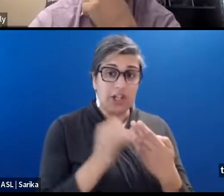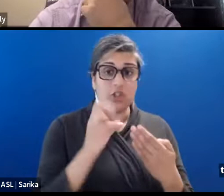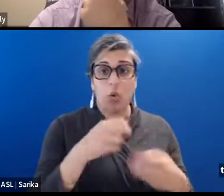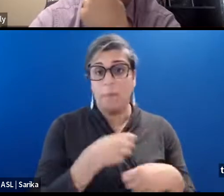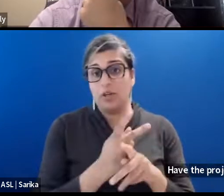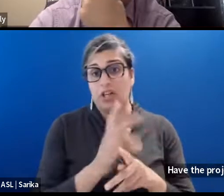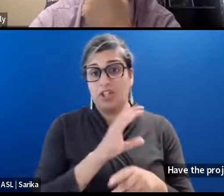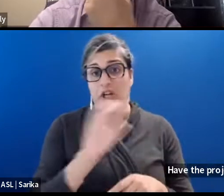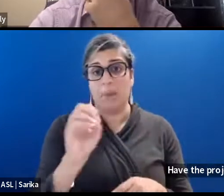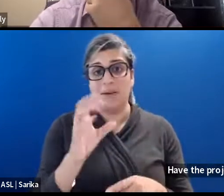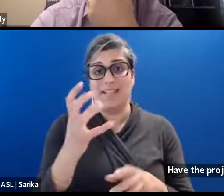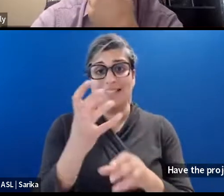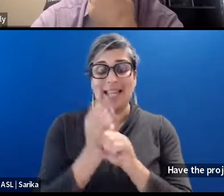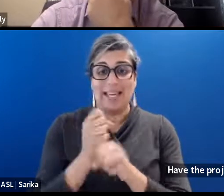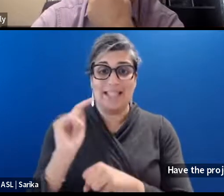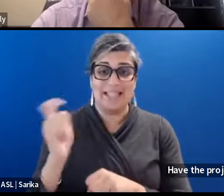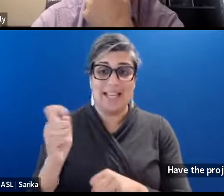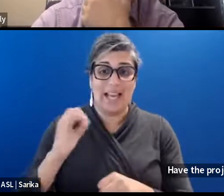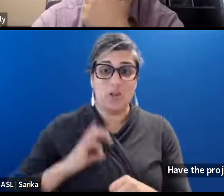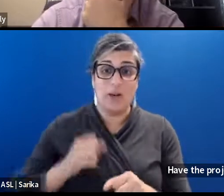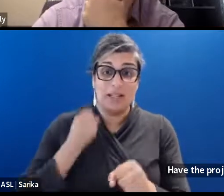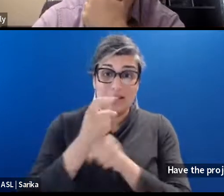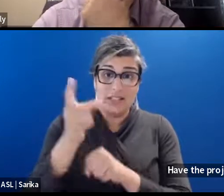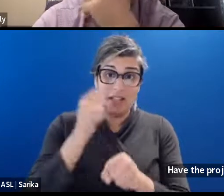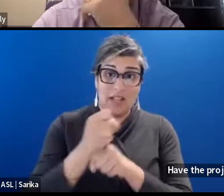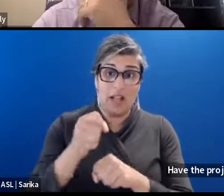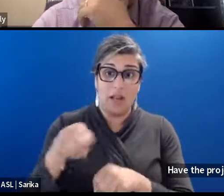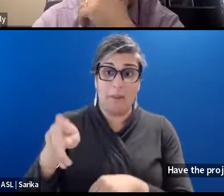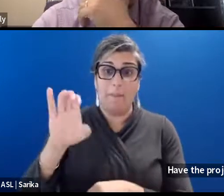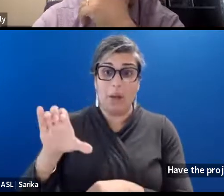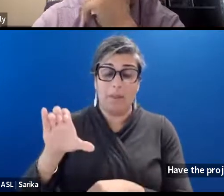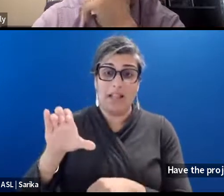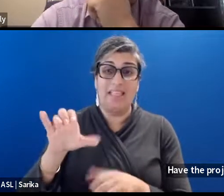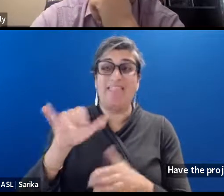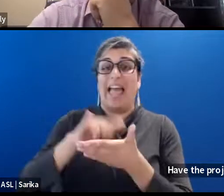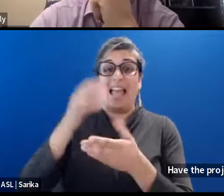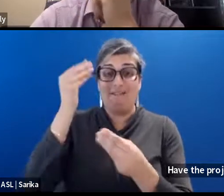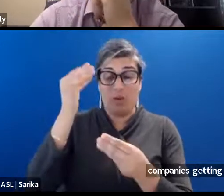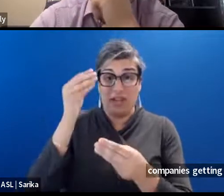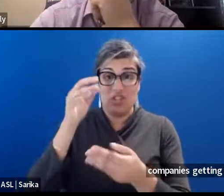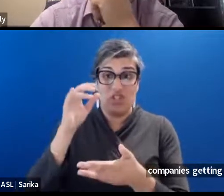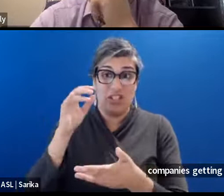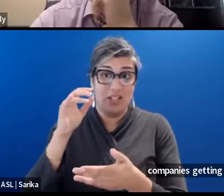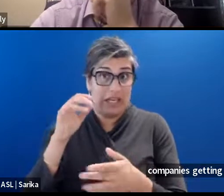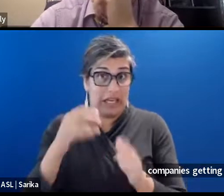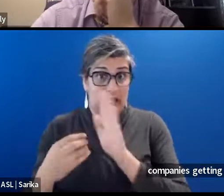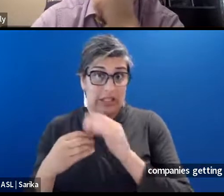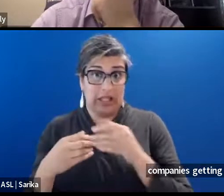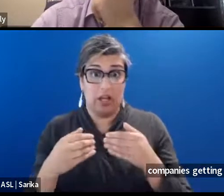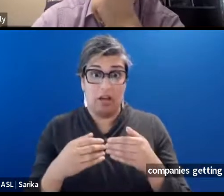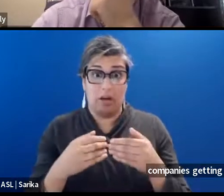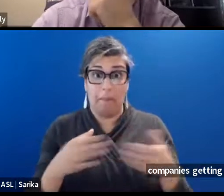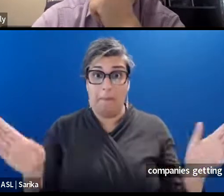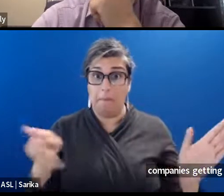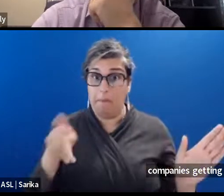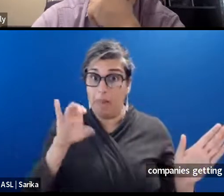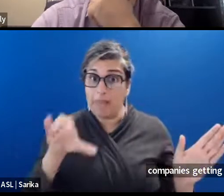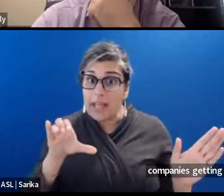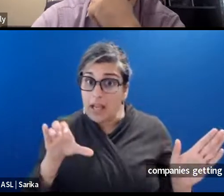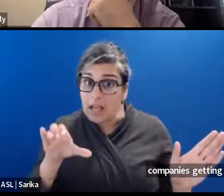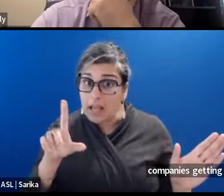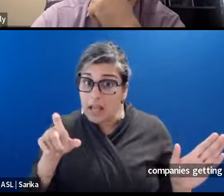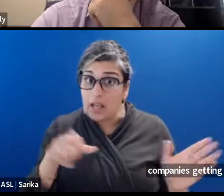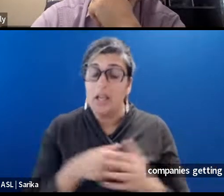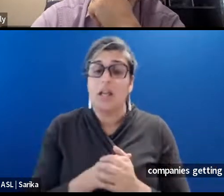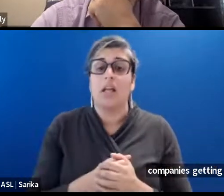tax credits each year, public domain, not necessarily the amounts, but which companies